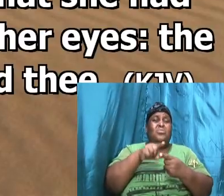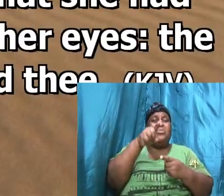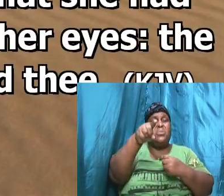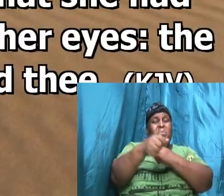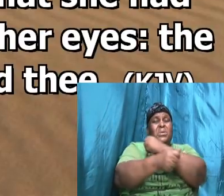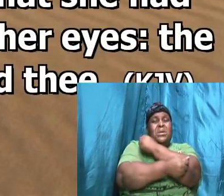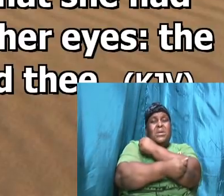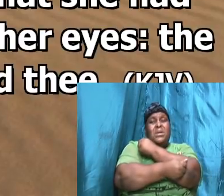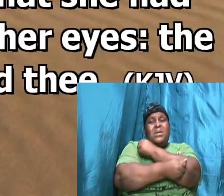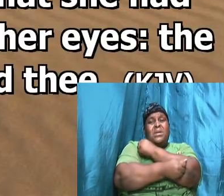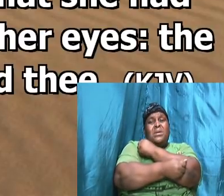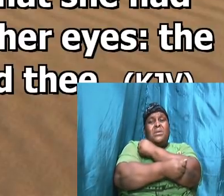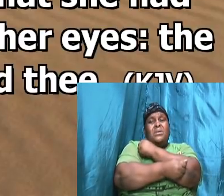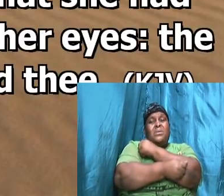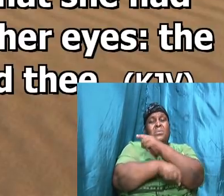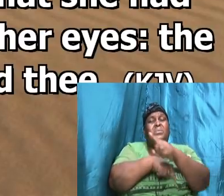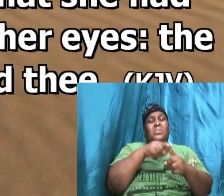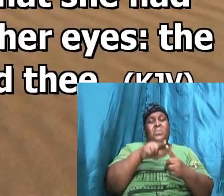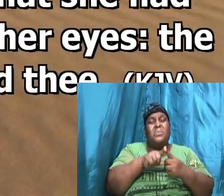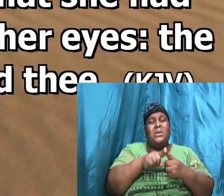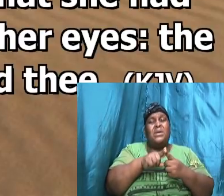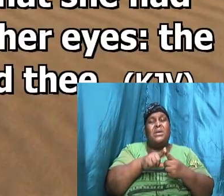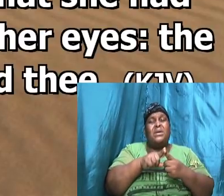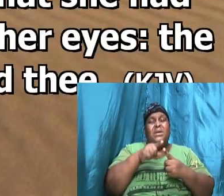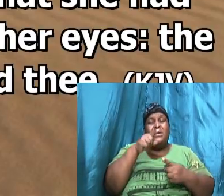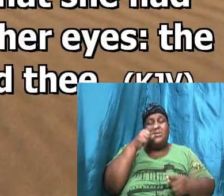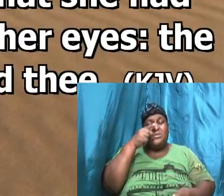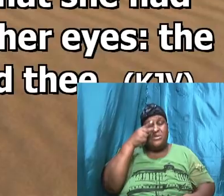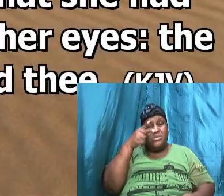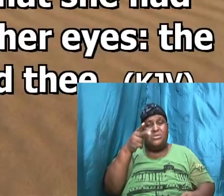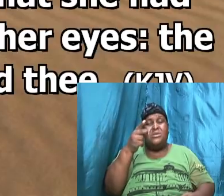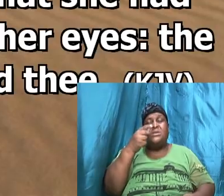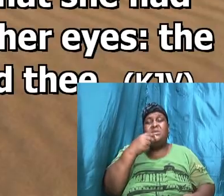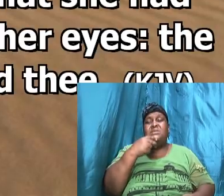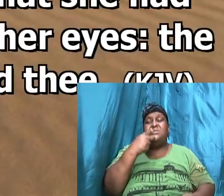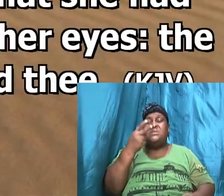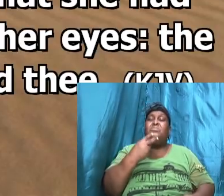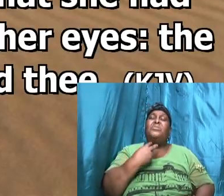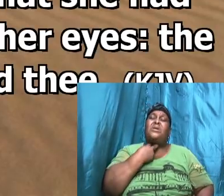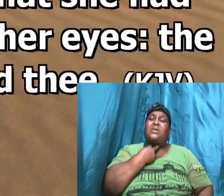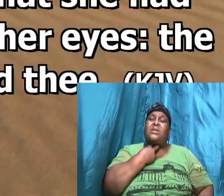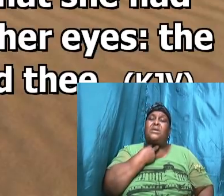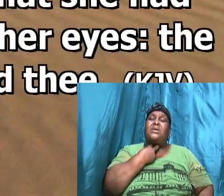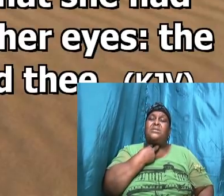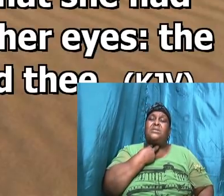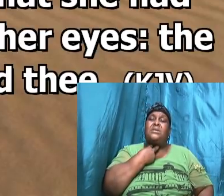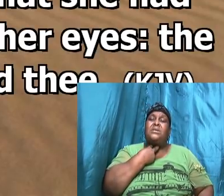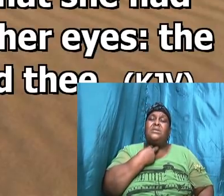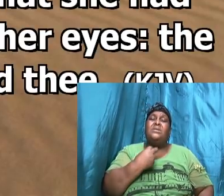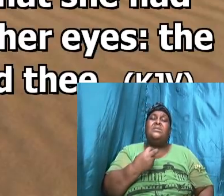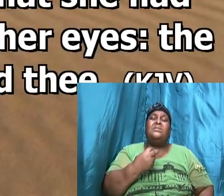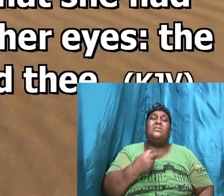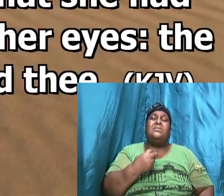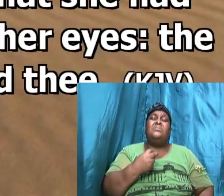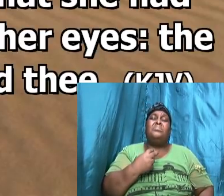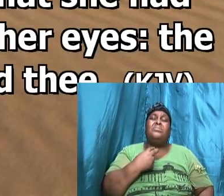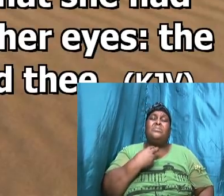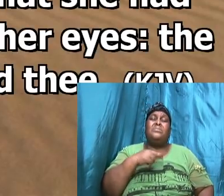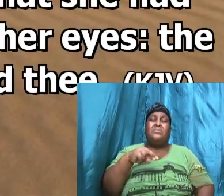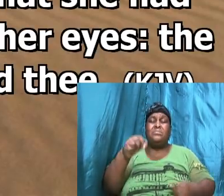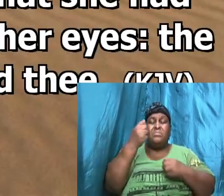despised the word came up again in her eyes the Lord judge between me and the